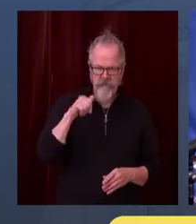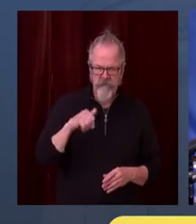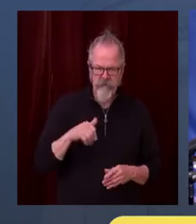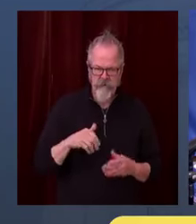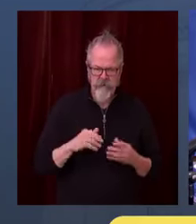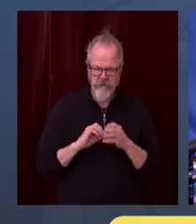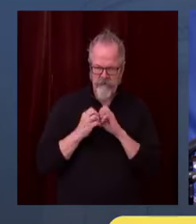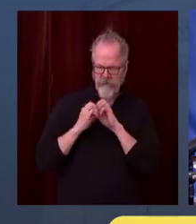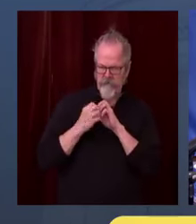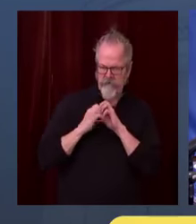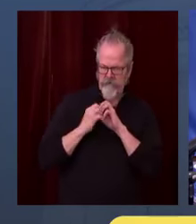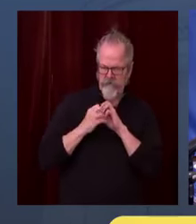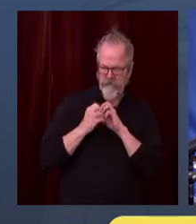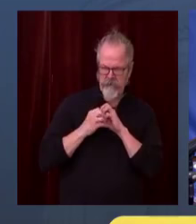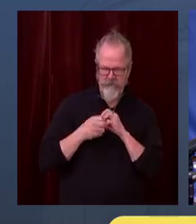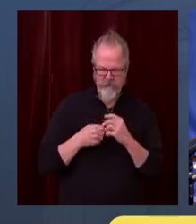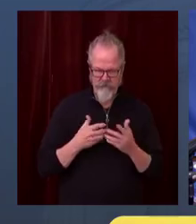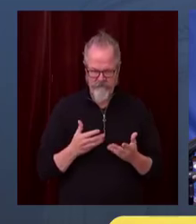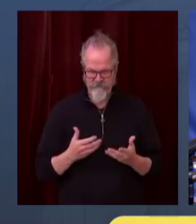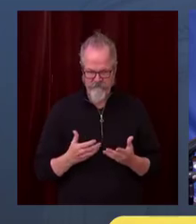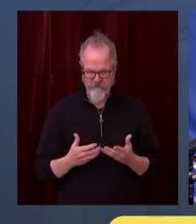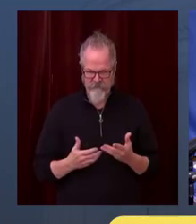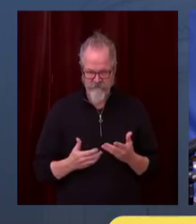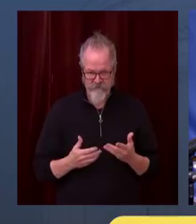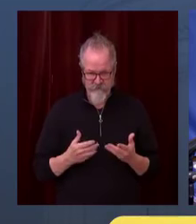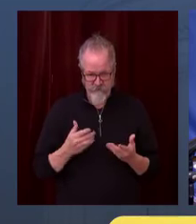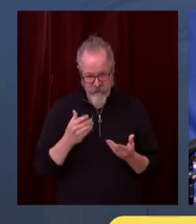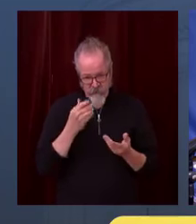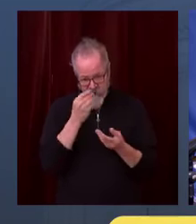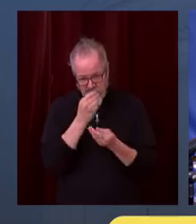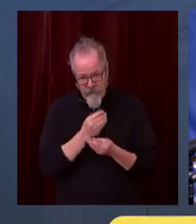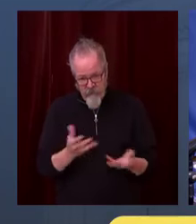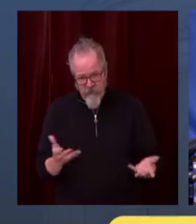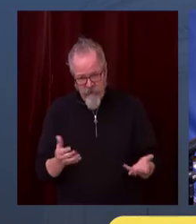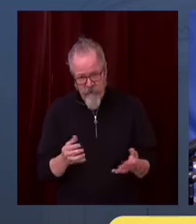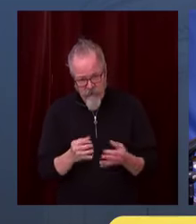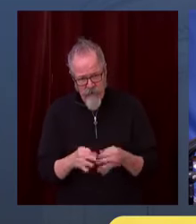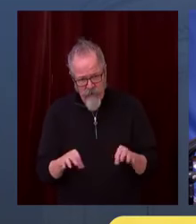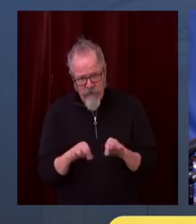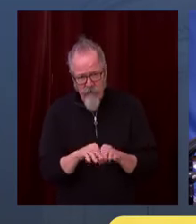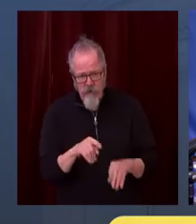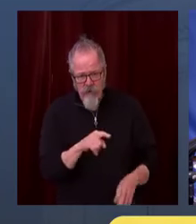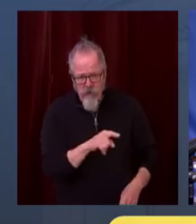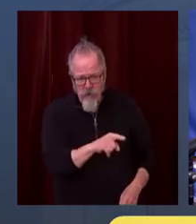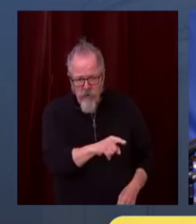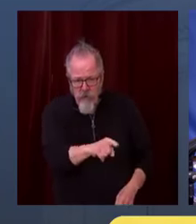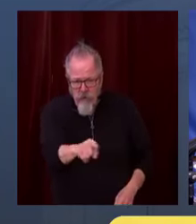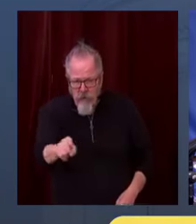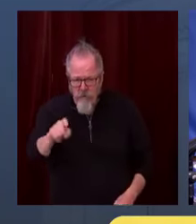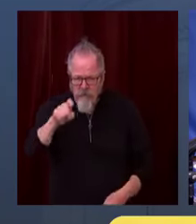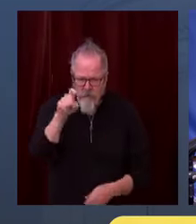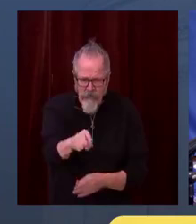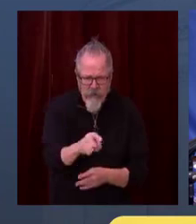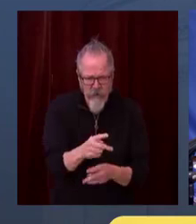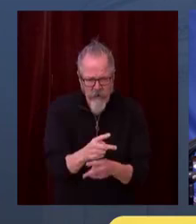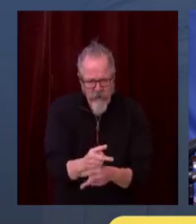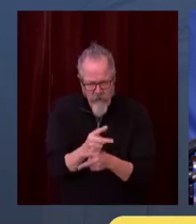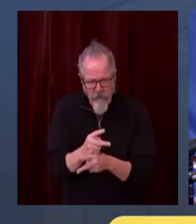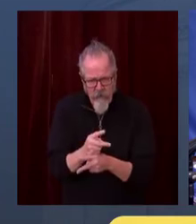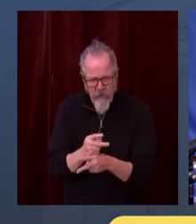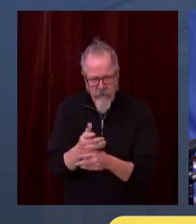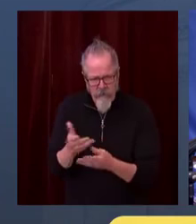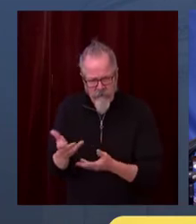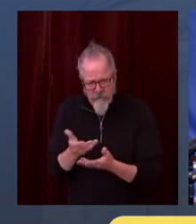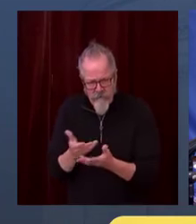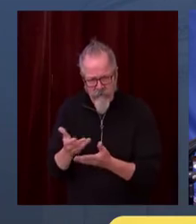includes masks. It includes hygiene. We need you to comply. We will be watching this in the next several weeks. We hope that we will get